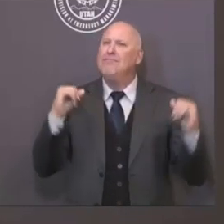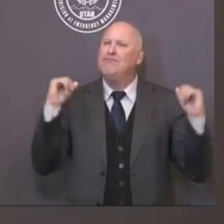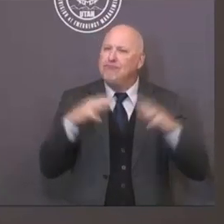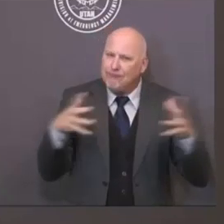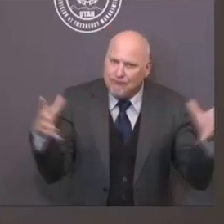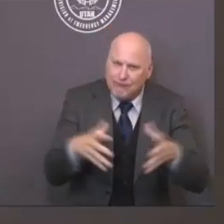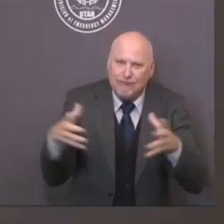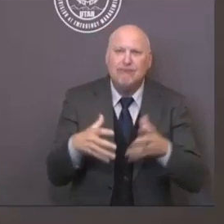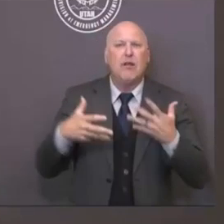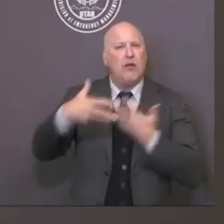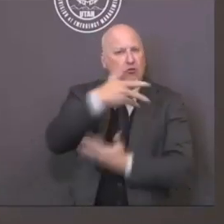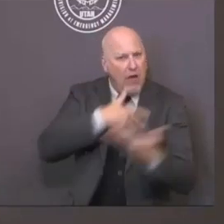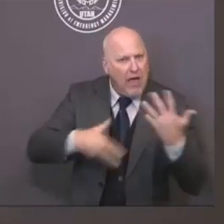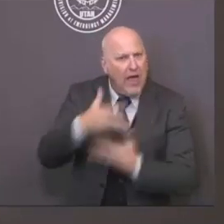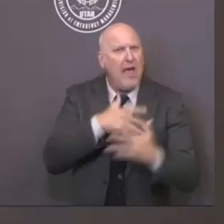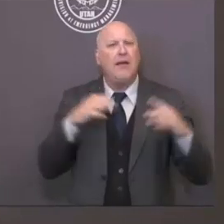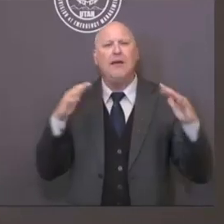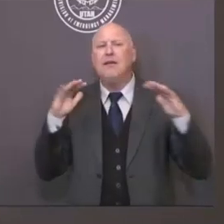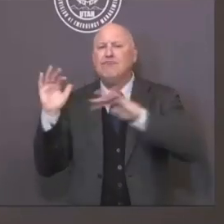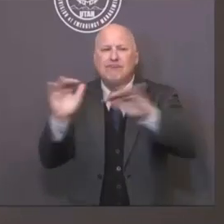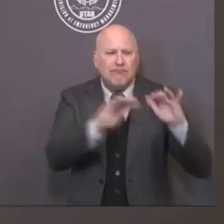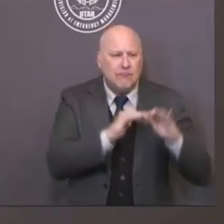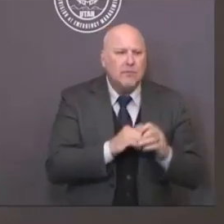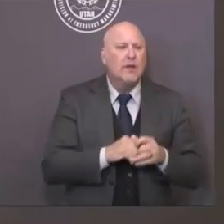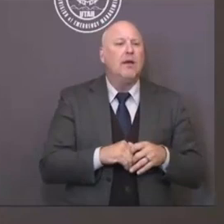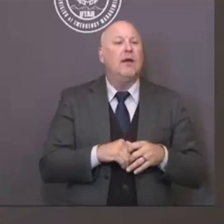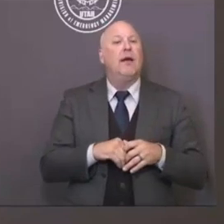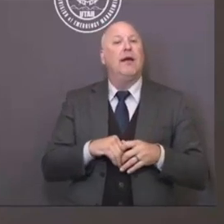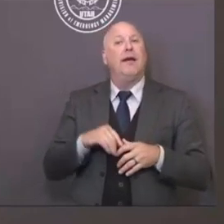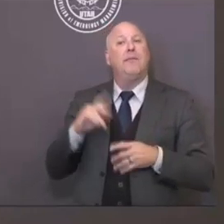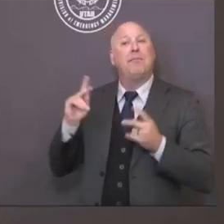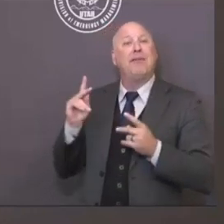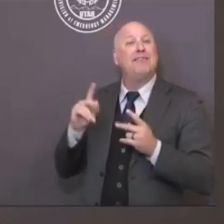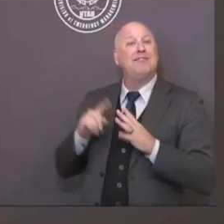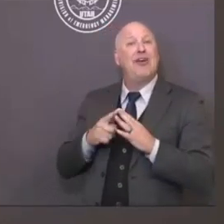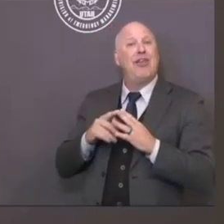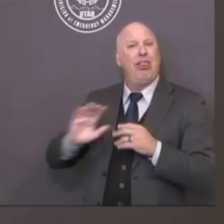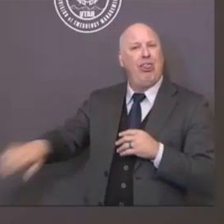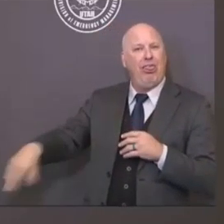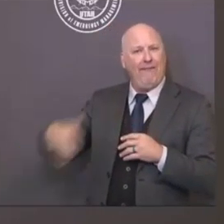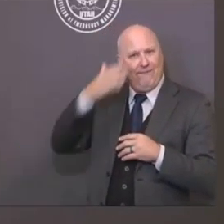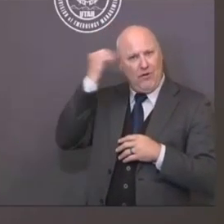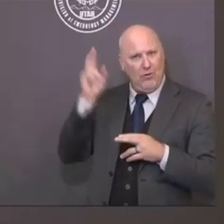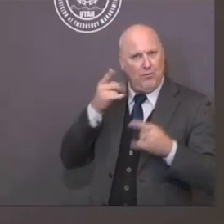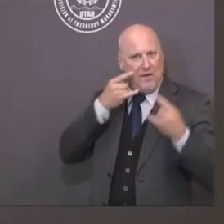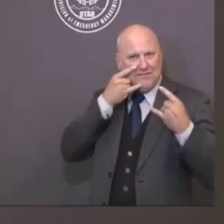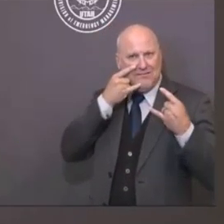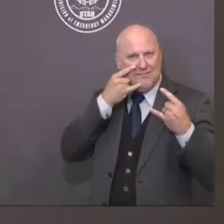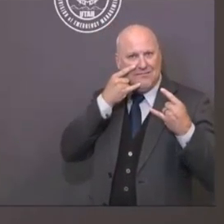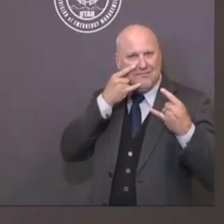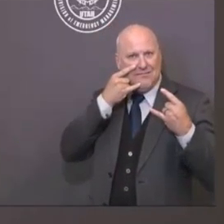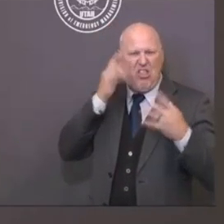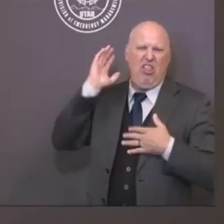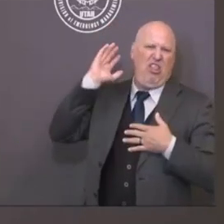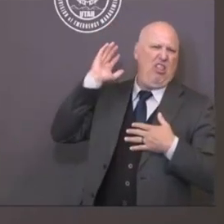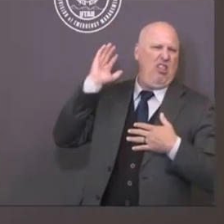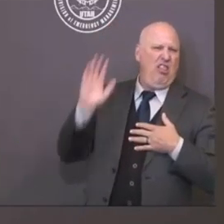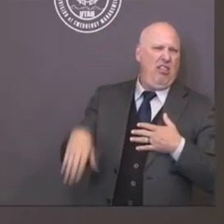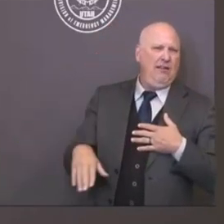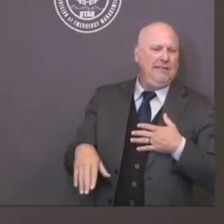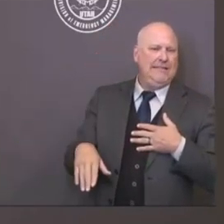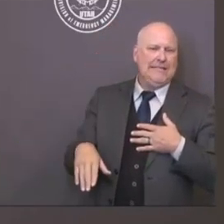Because now we're interacting with our family and friends and neighbors in a more social activity as we've loosened the restrictions.